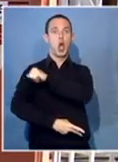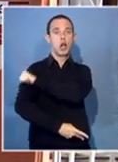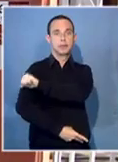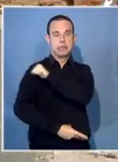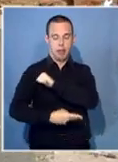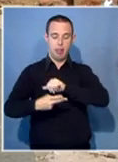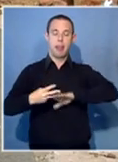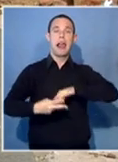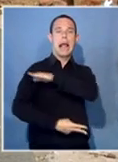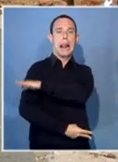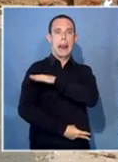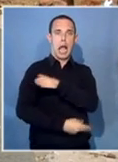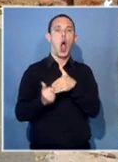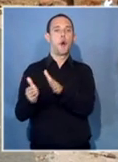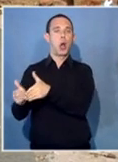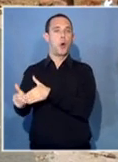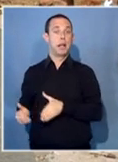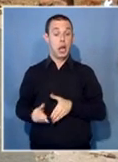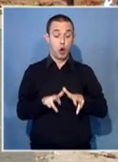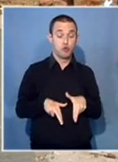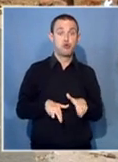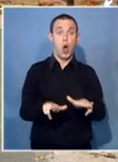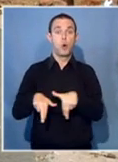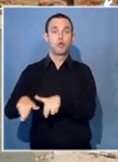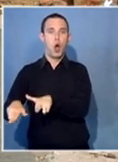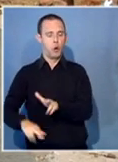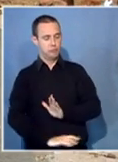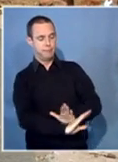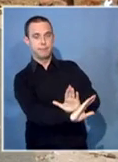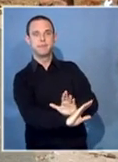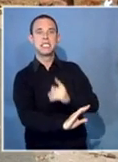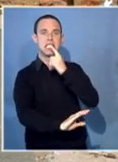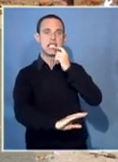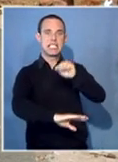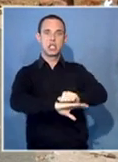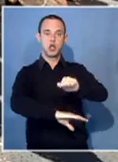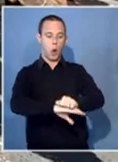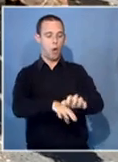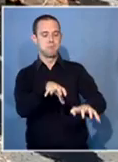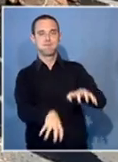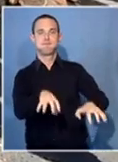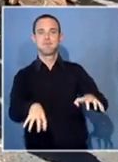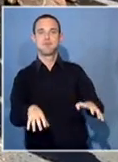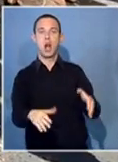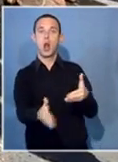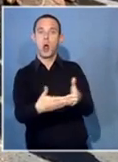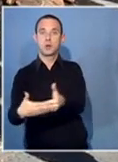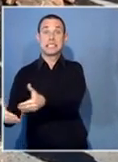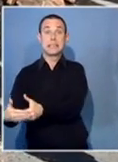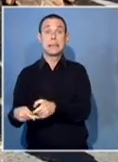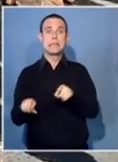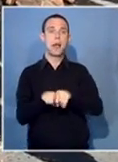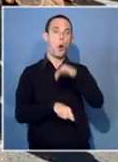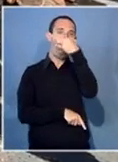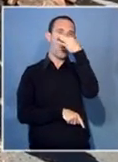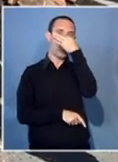operating. Roads in and around town have been barricaded with stones and debris. Oil was also spilled